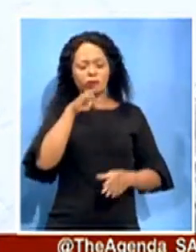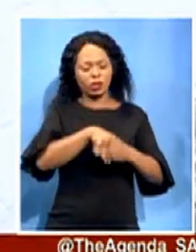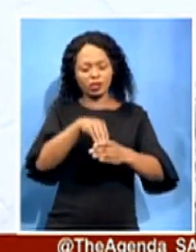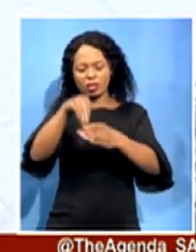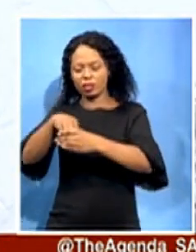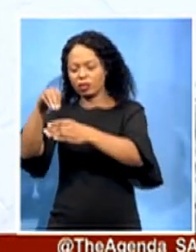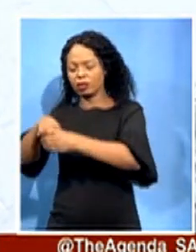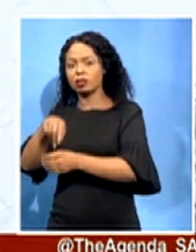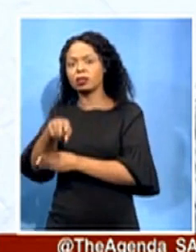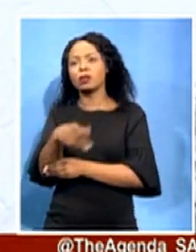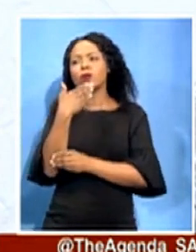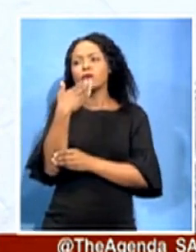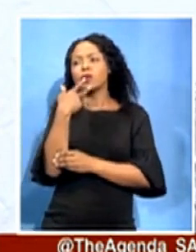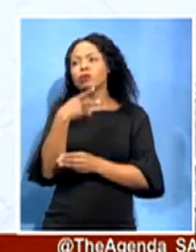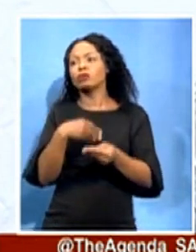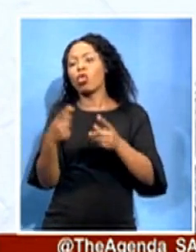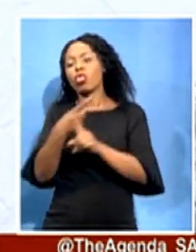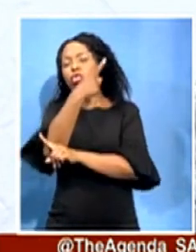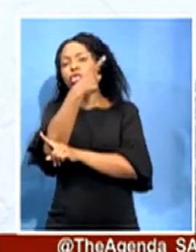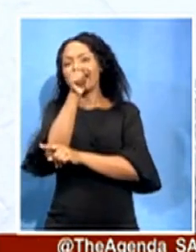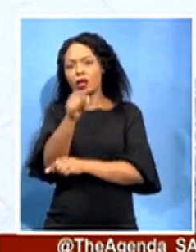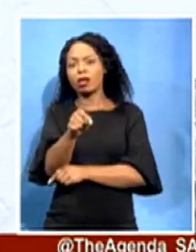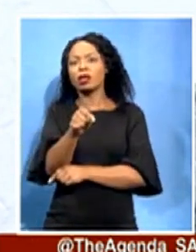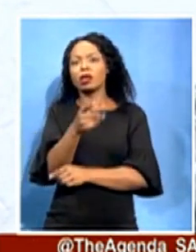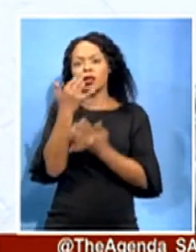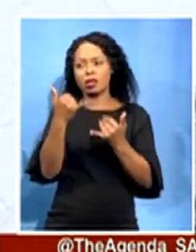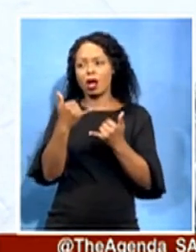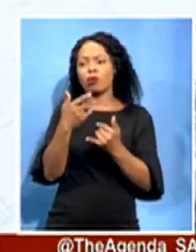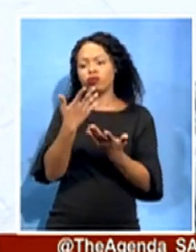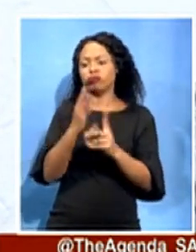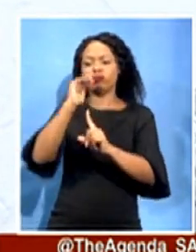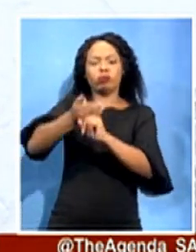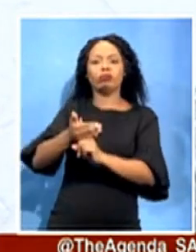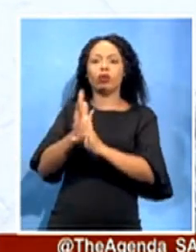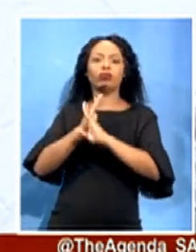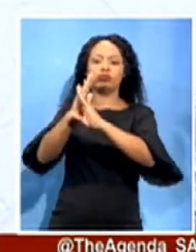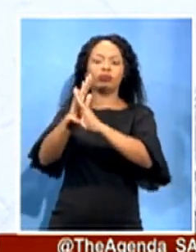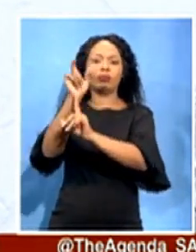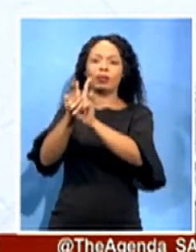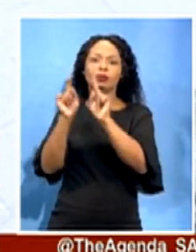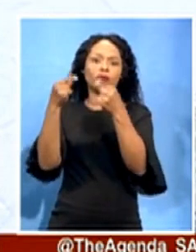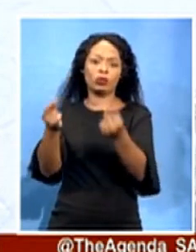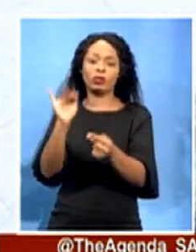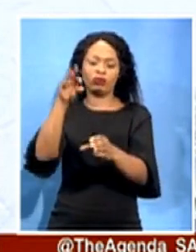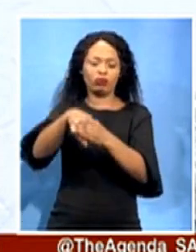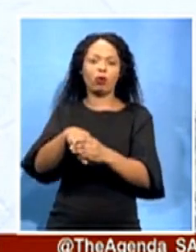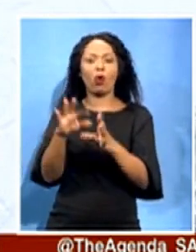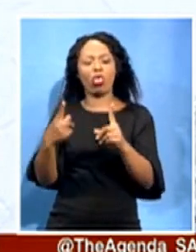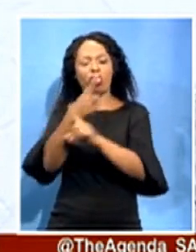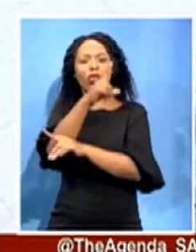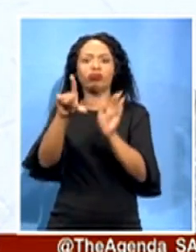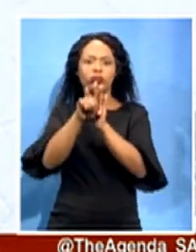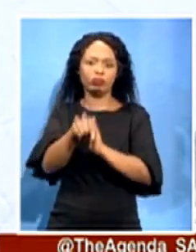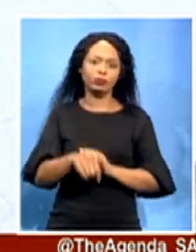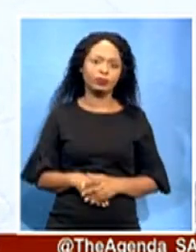not hesitate to act decisively against any wrongdoing. Thank you so much. Thank you. Thank you, M.C. Ladies and gentlemen,